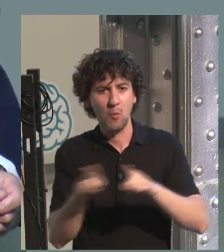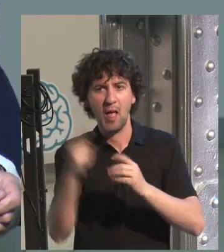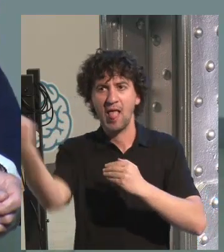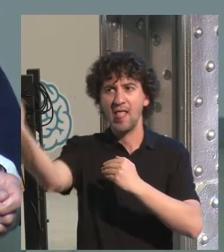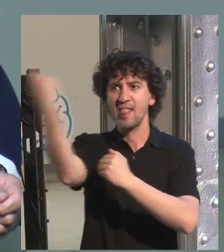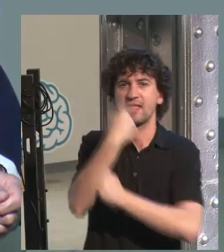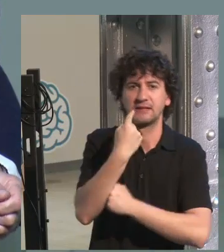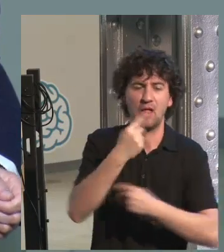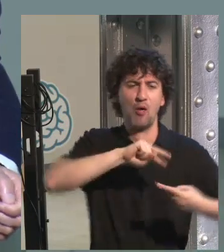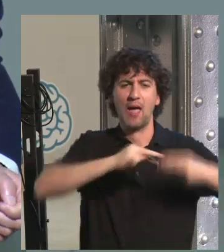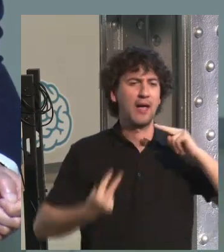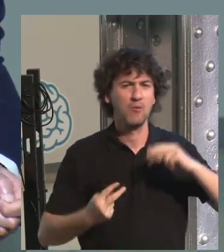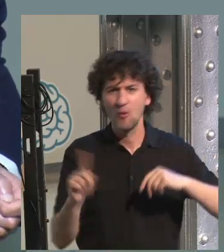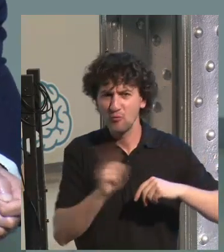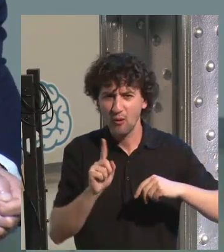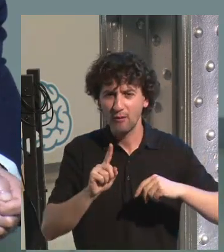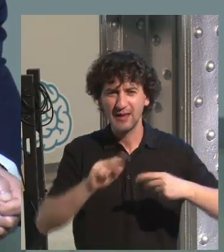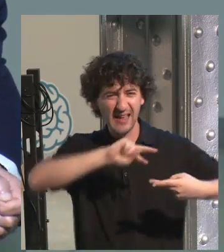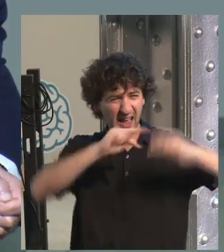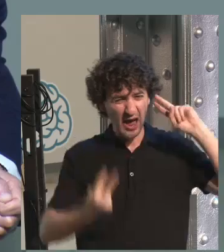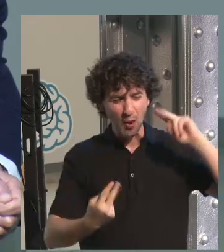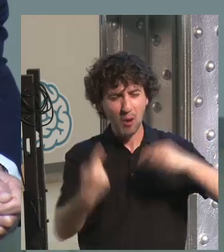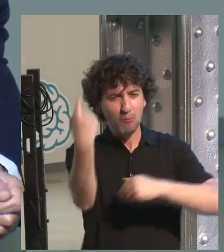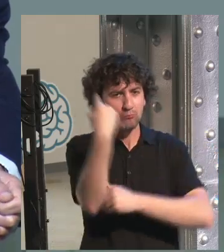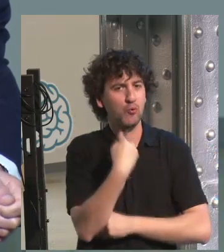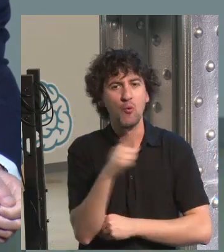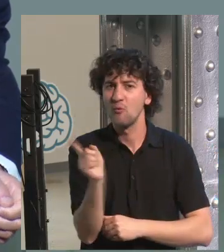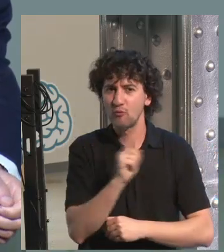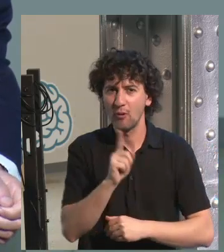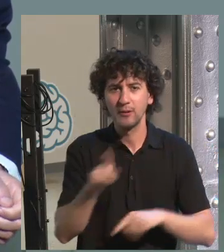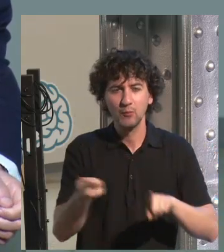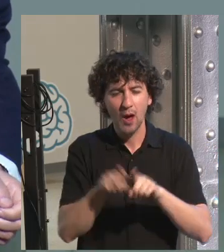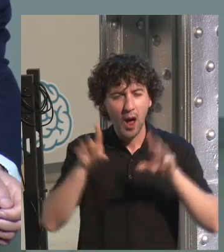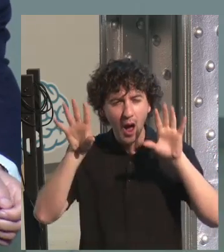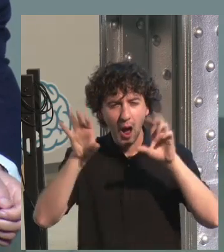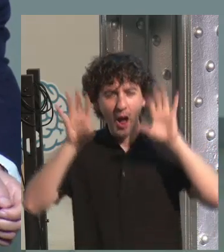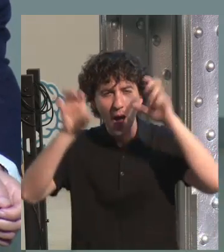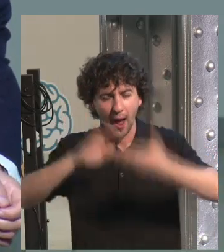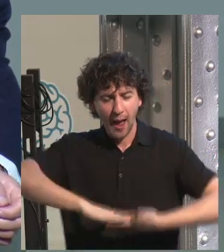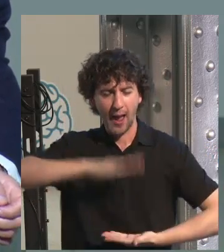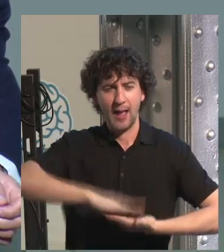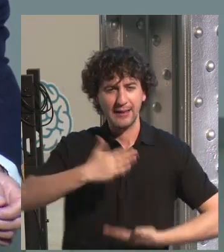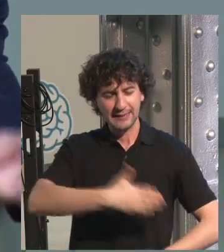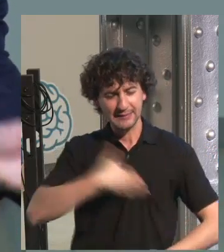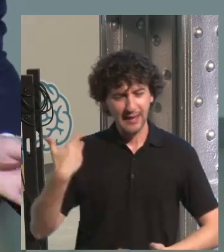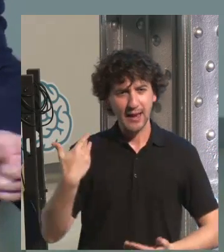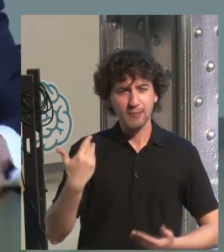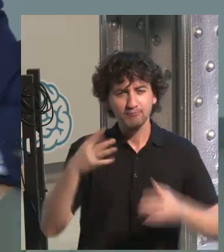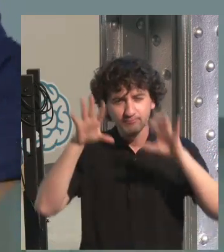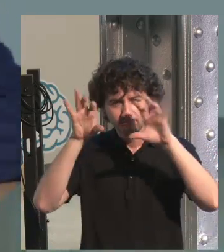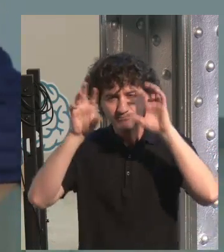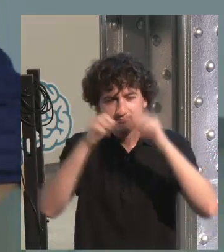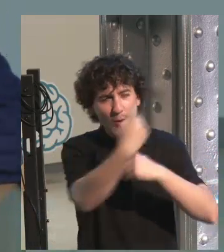to transform whatever we thought so far as an eternal